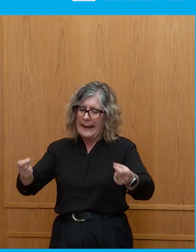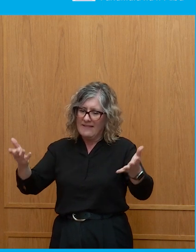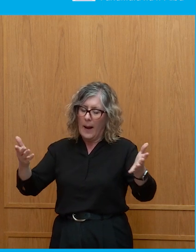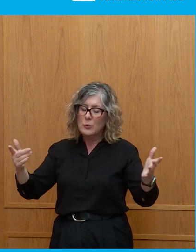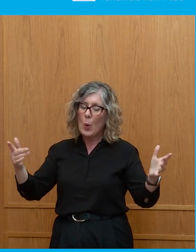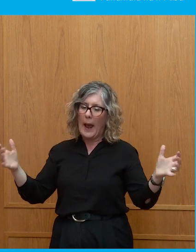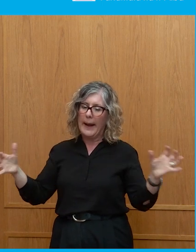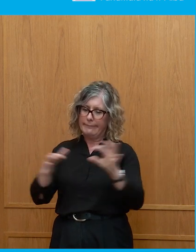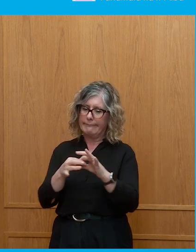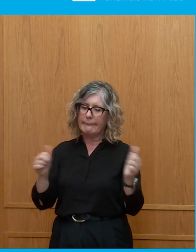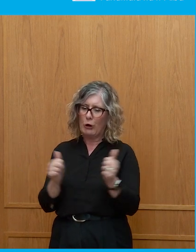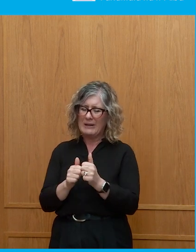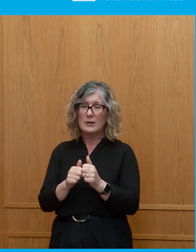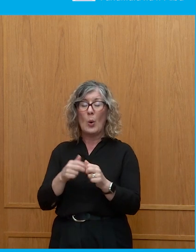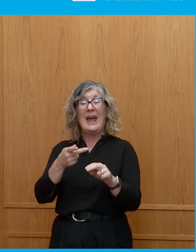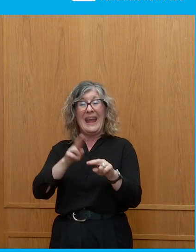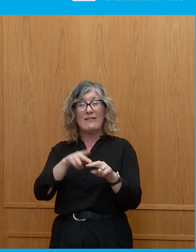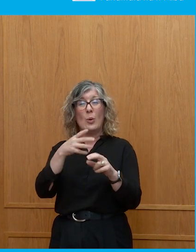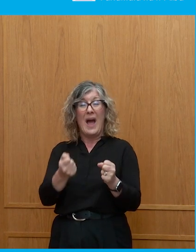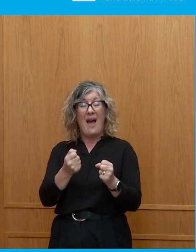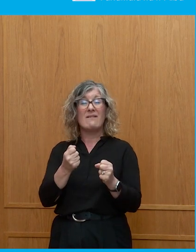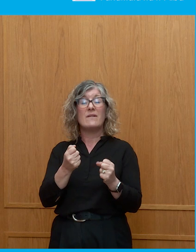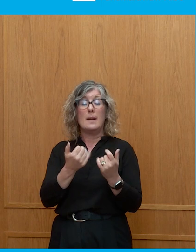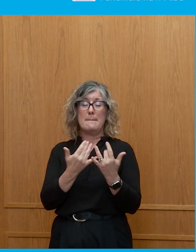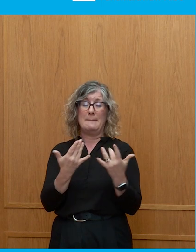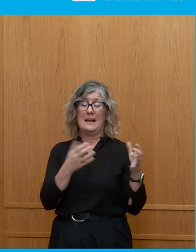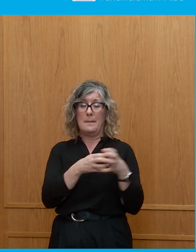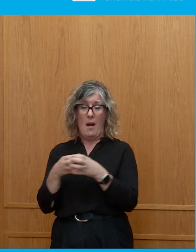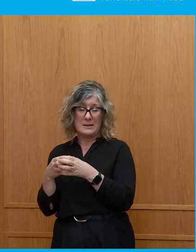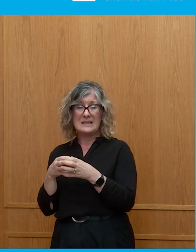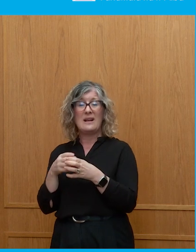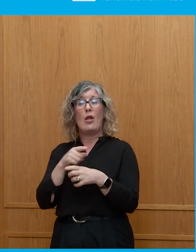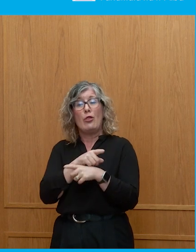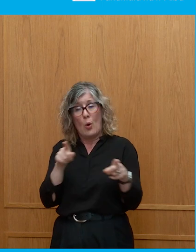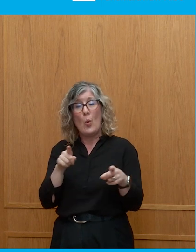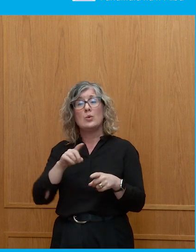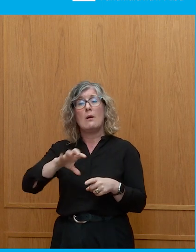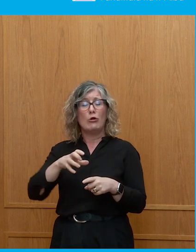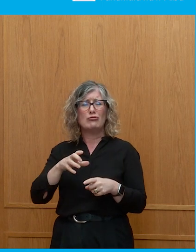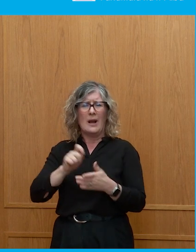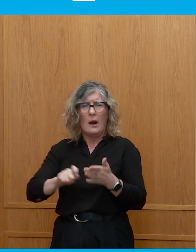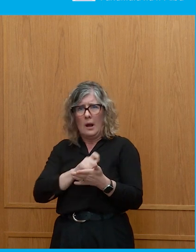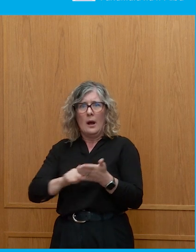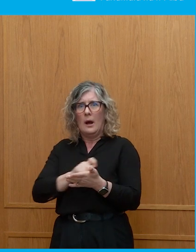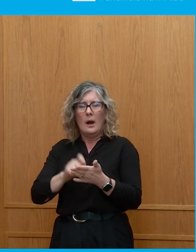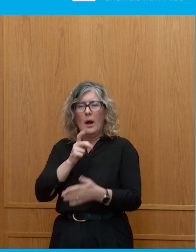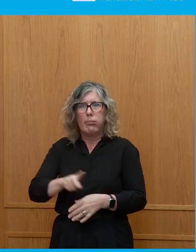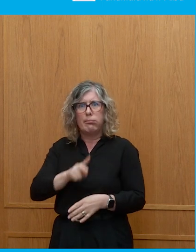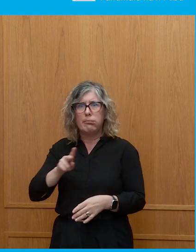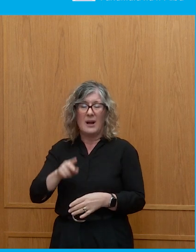that have multiple, multiple, multiple parties are always having elections. And I all, I mean, how many elections has Italy had in my lifetime?